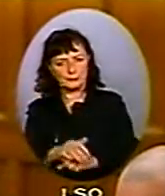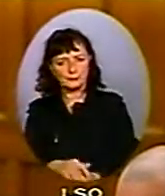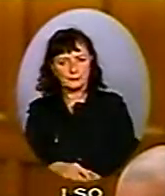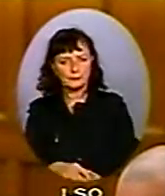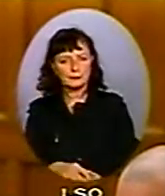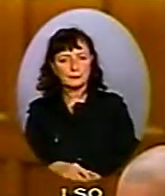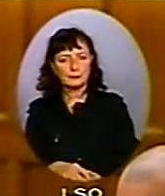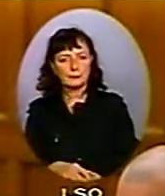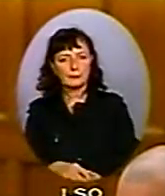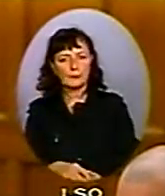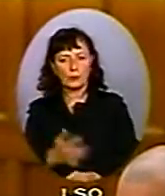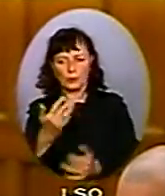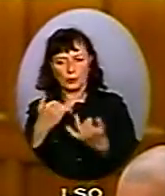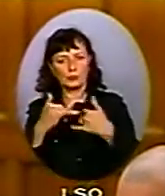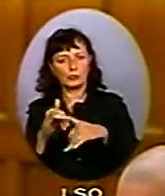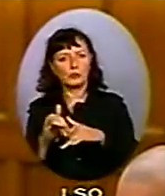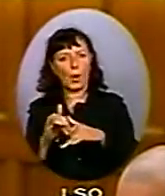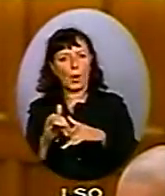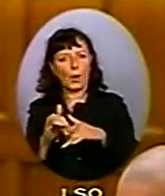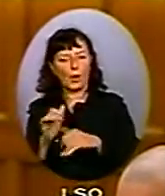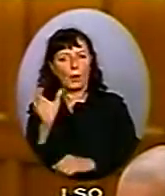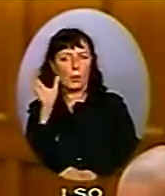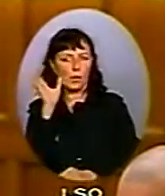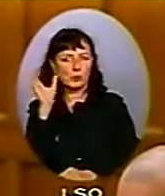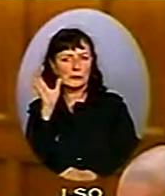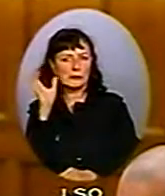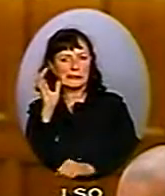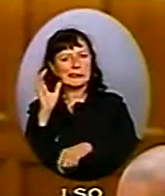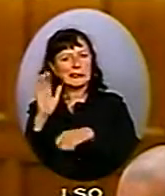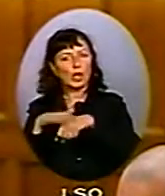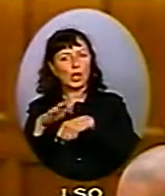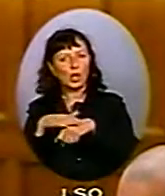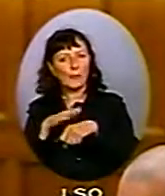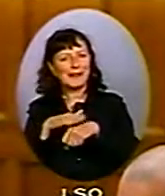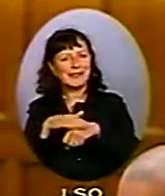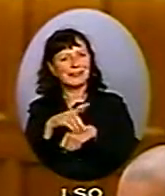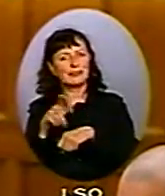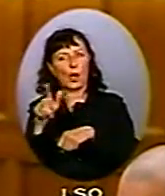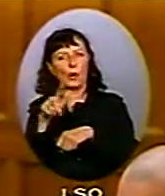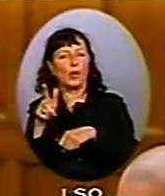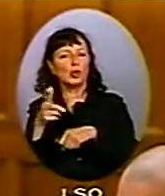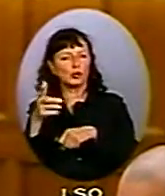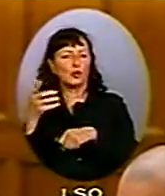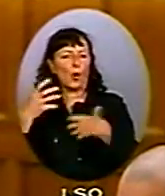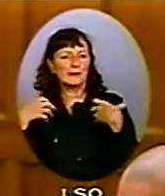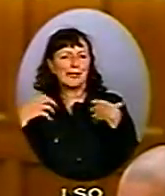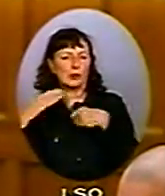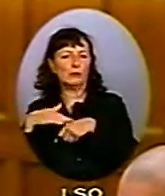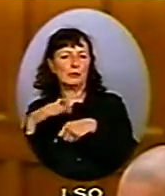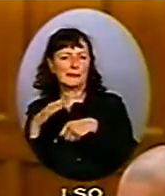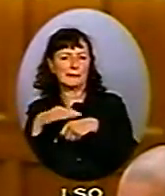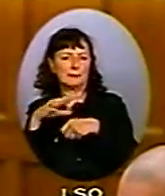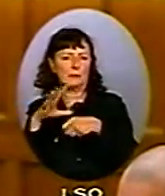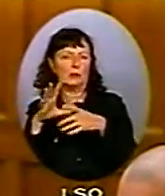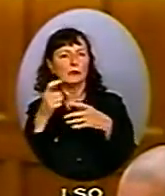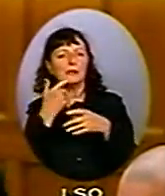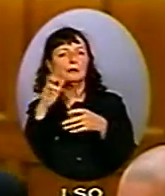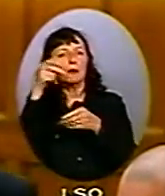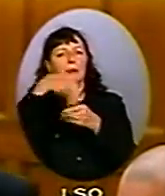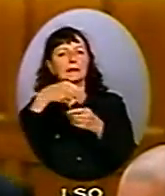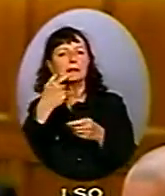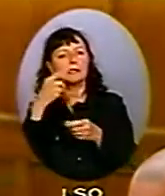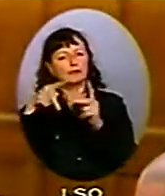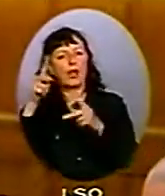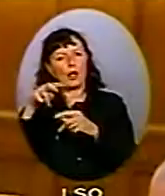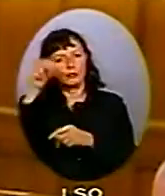continued listening through the advisory board made up of Northerners, and we're implementing changes based on what they've heard. This is an ongoing process.